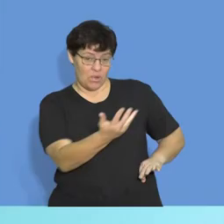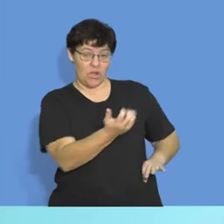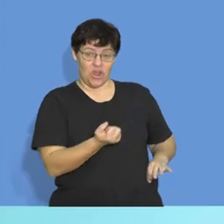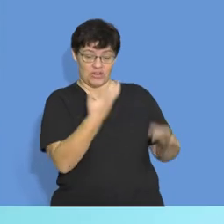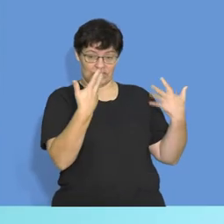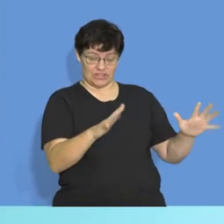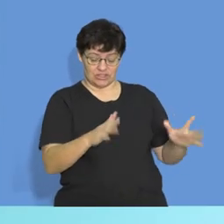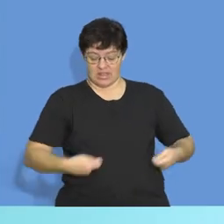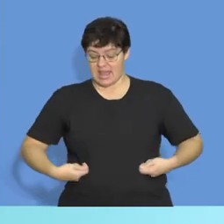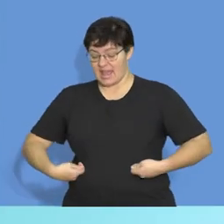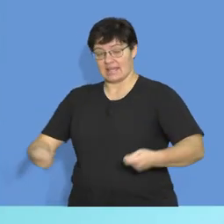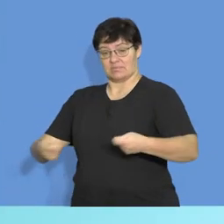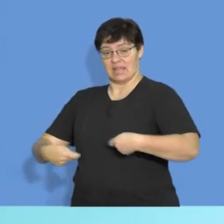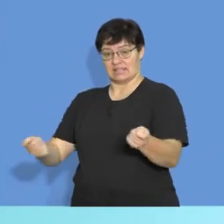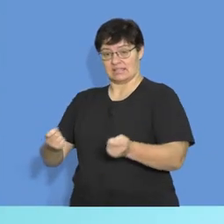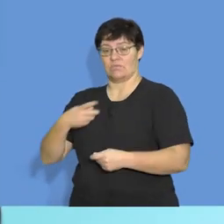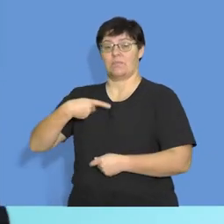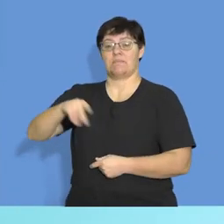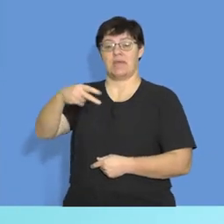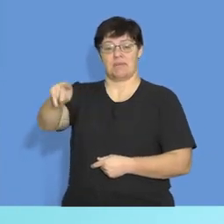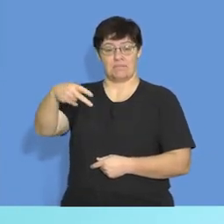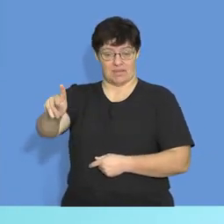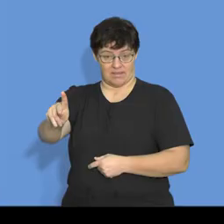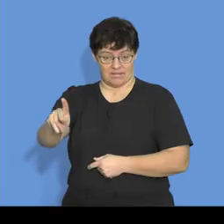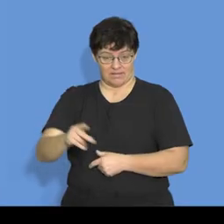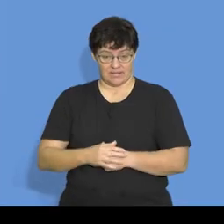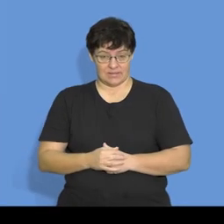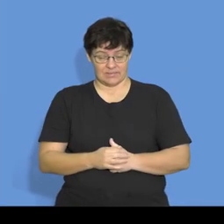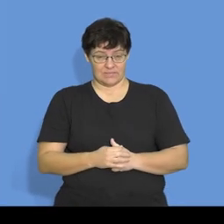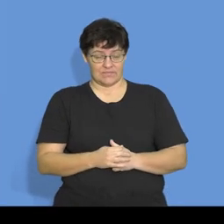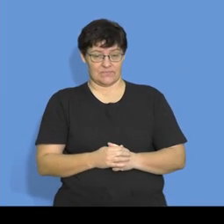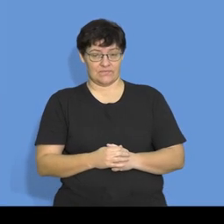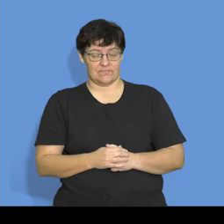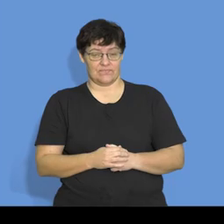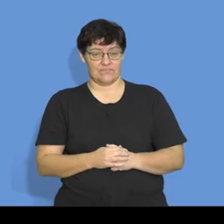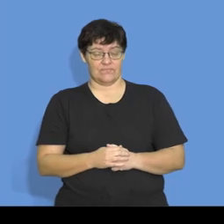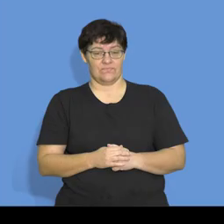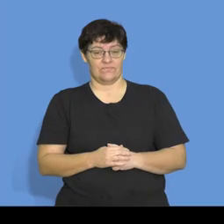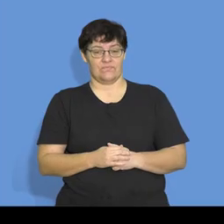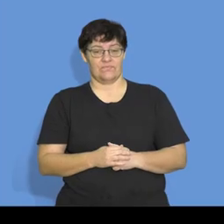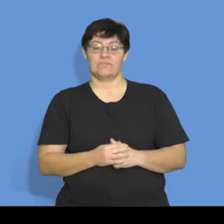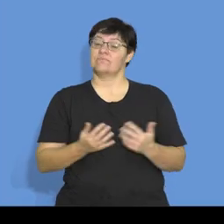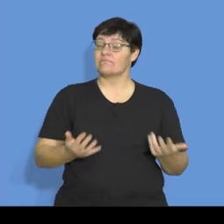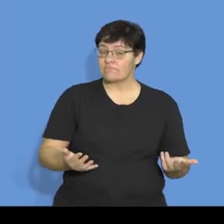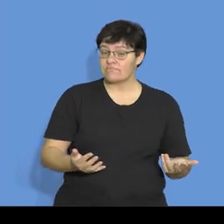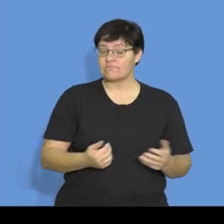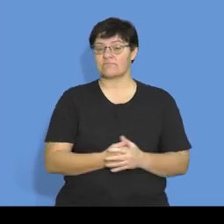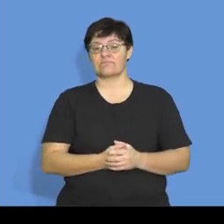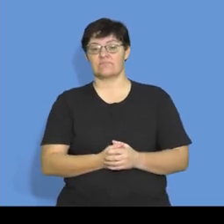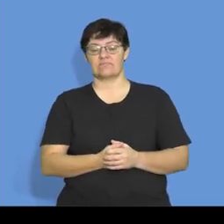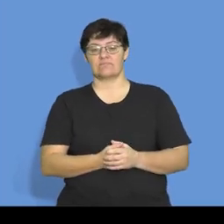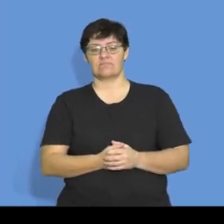and expenses that we have incurred. Okay, so once again,